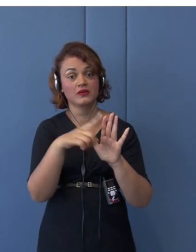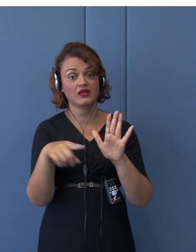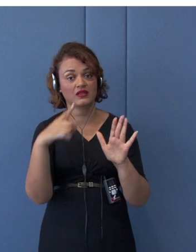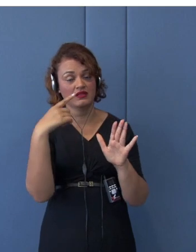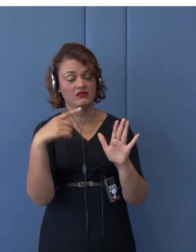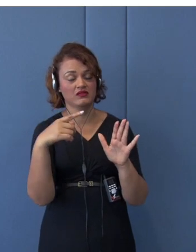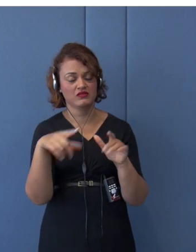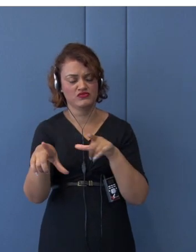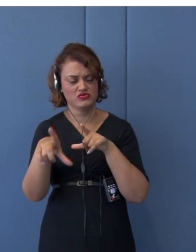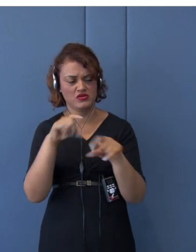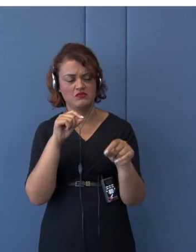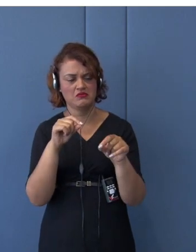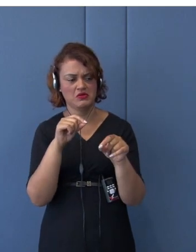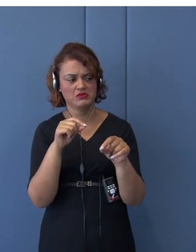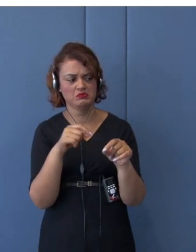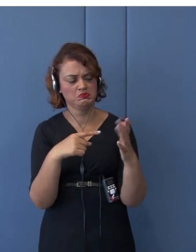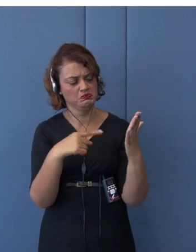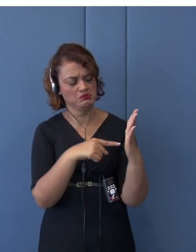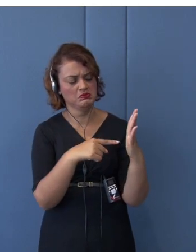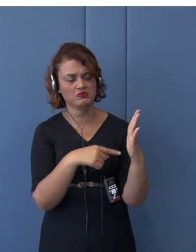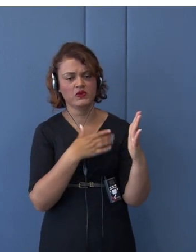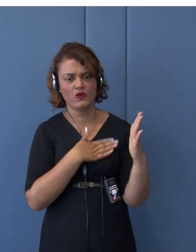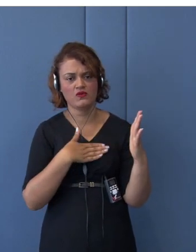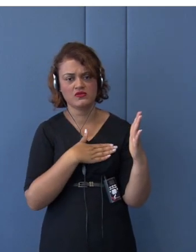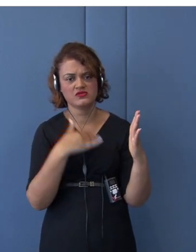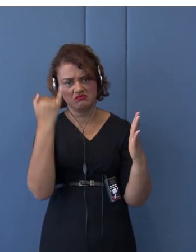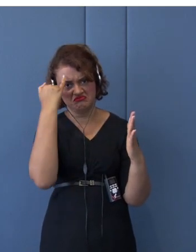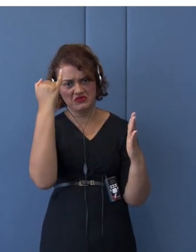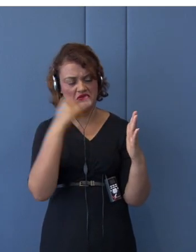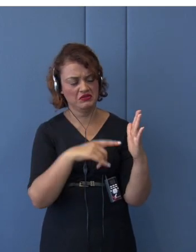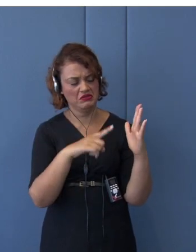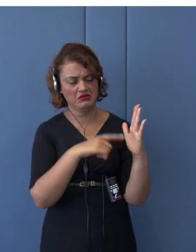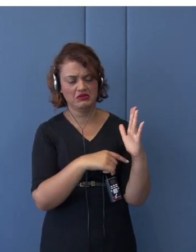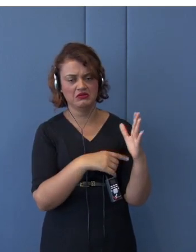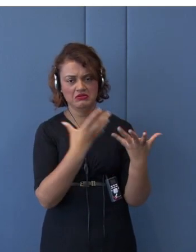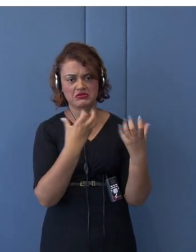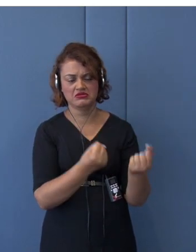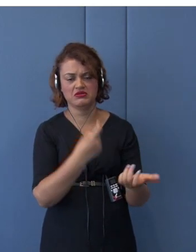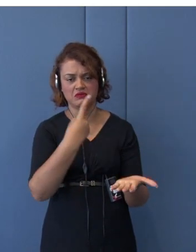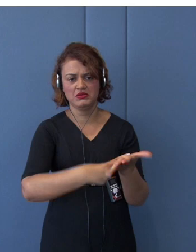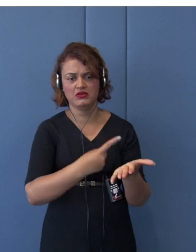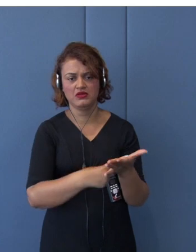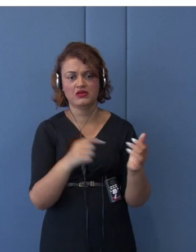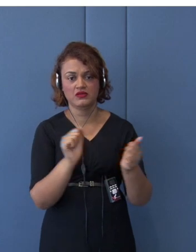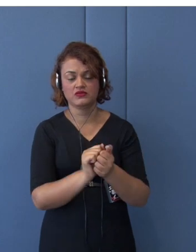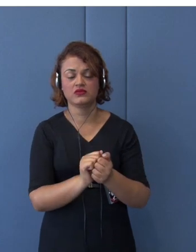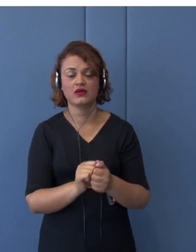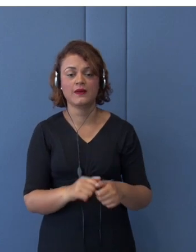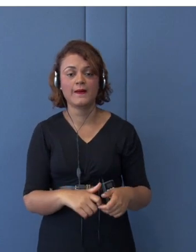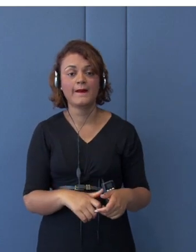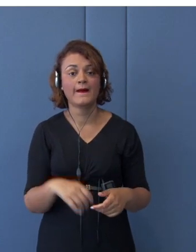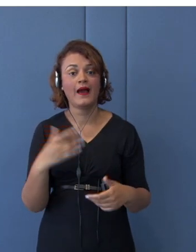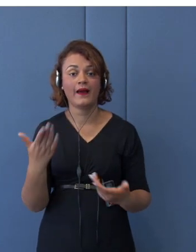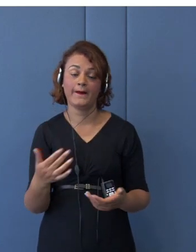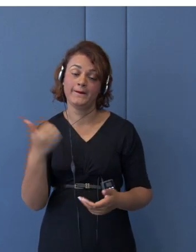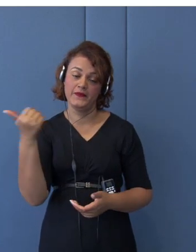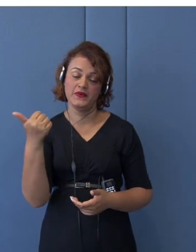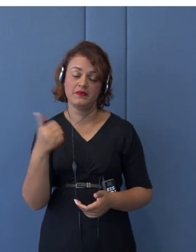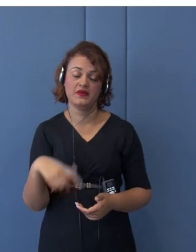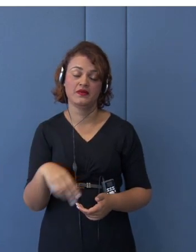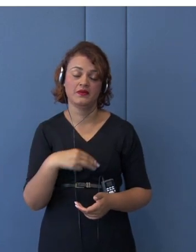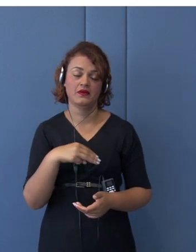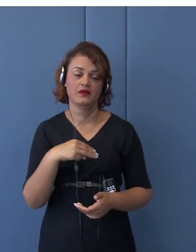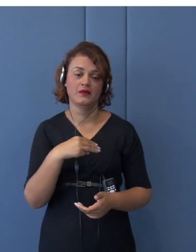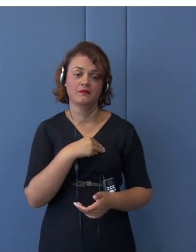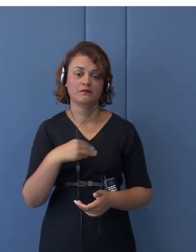And on the part of Japanese Prime Minister, our Mr. Minister Abe could demonstrate to the